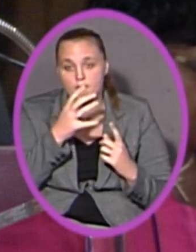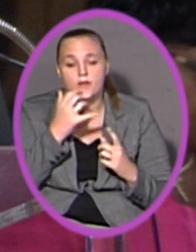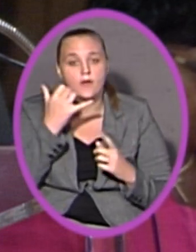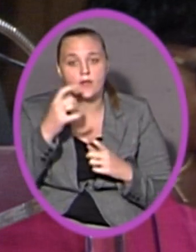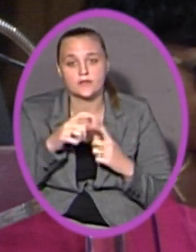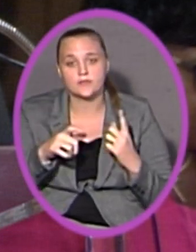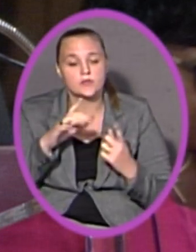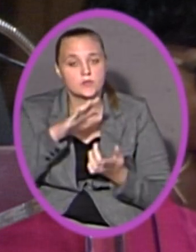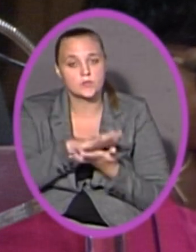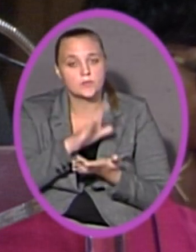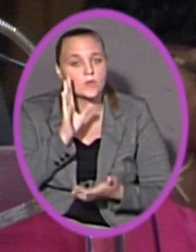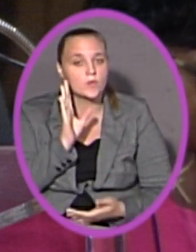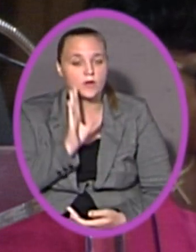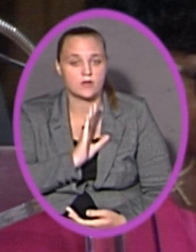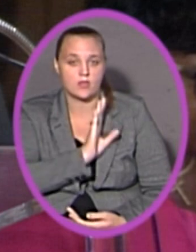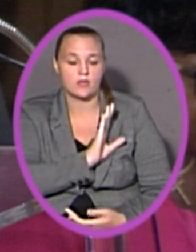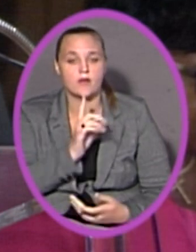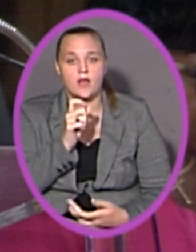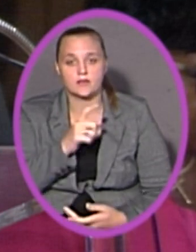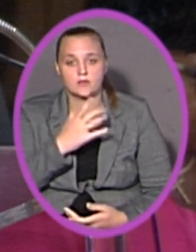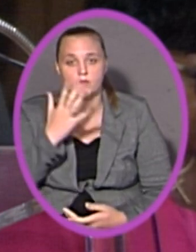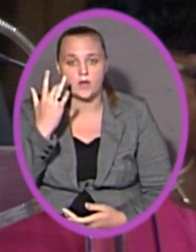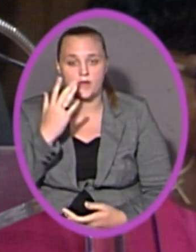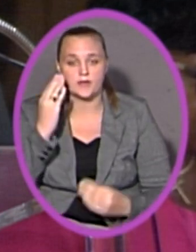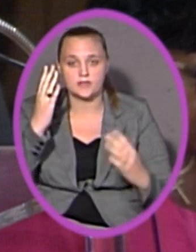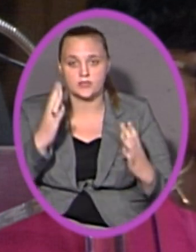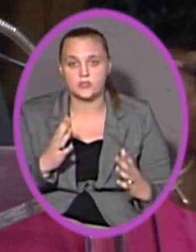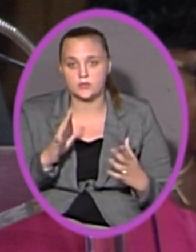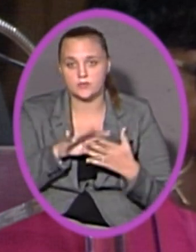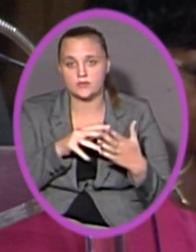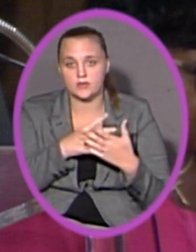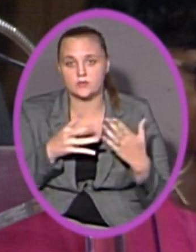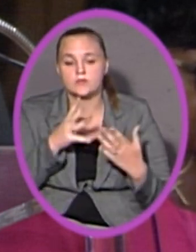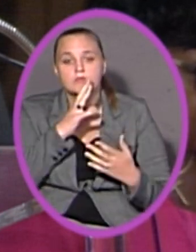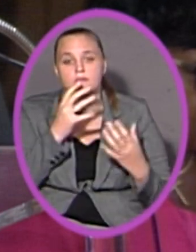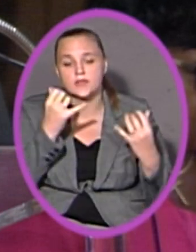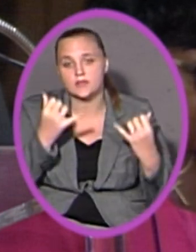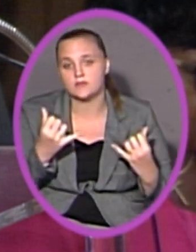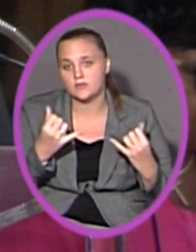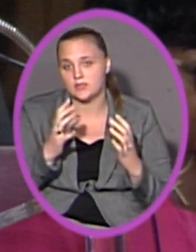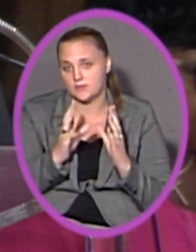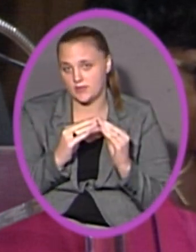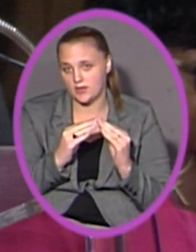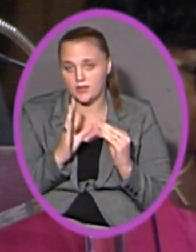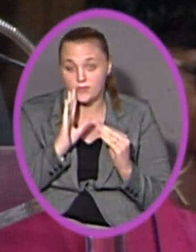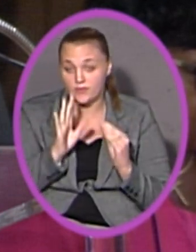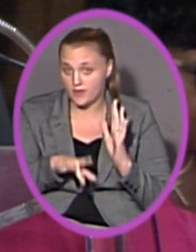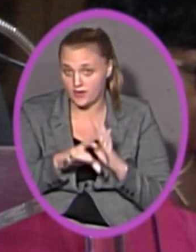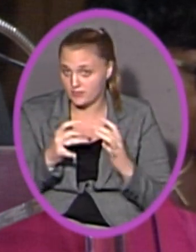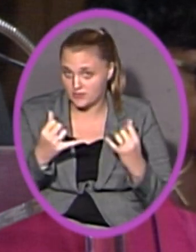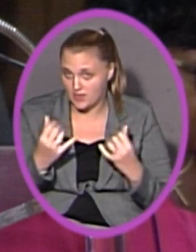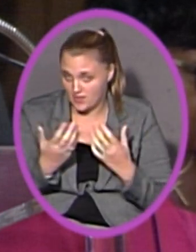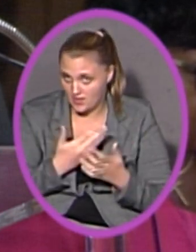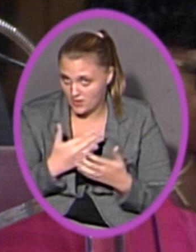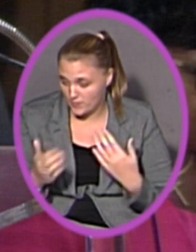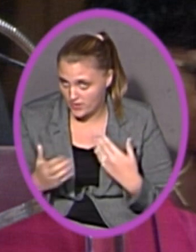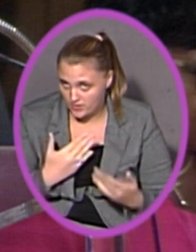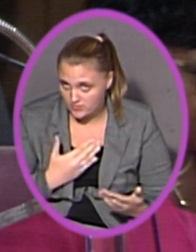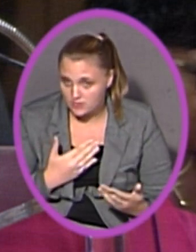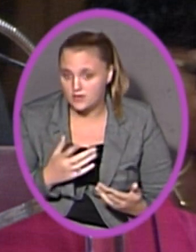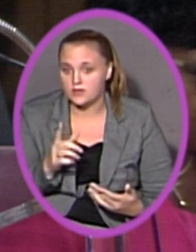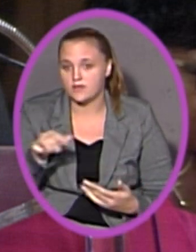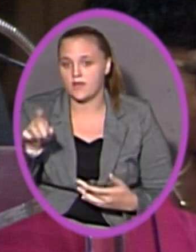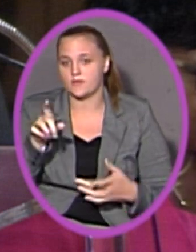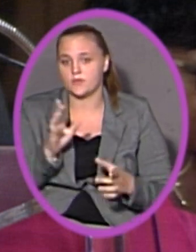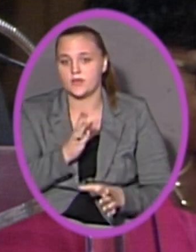They were inquiring as to why my teacher was scheduled to speak at today's board meeting. Weren't they going to find out today anyways? Did they really have to